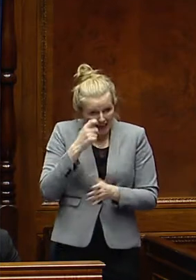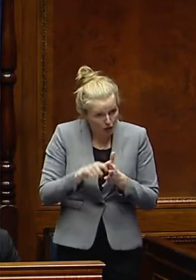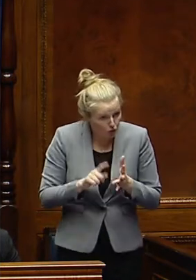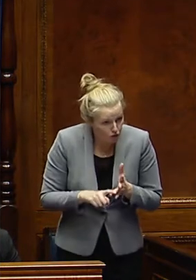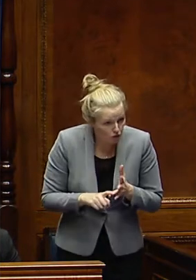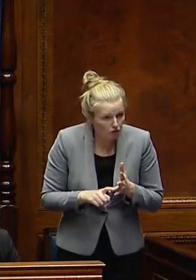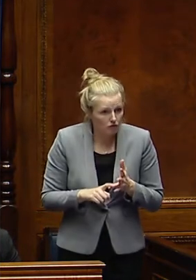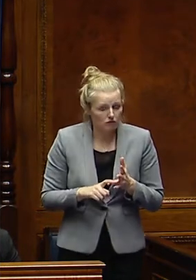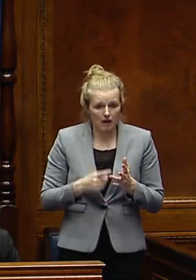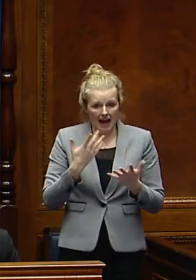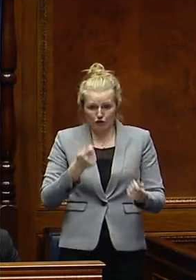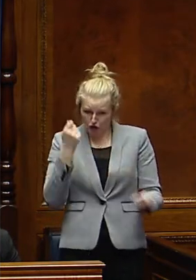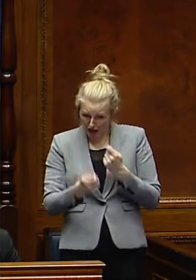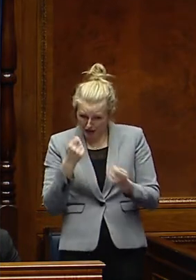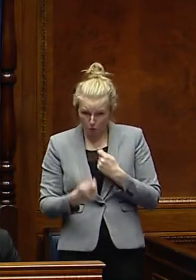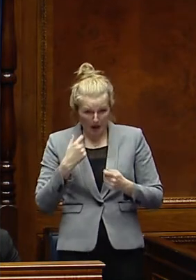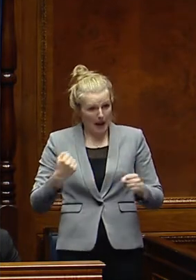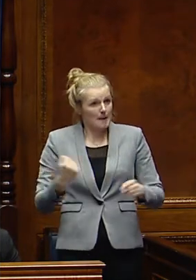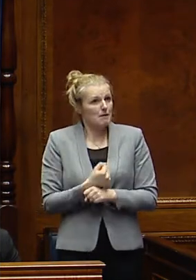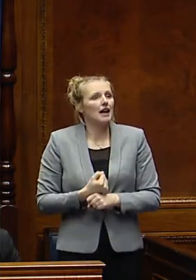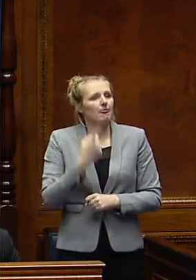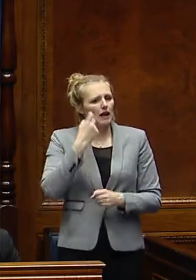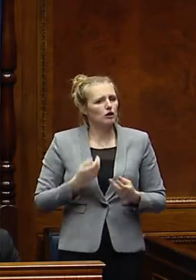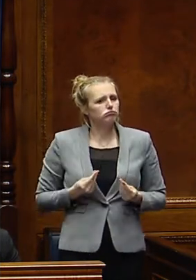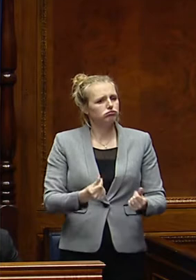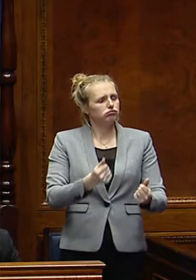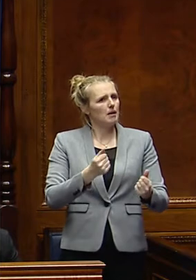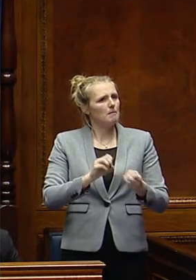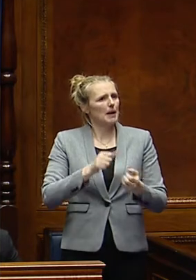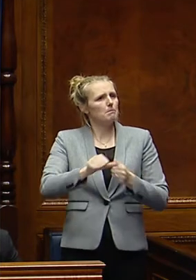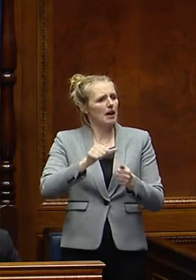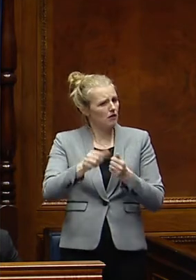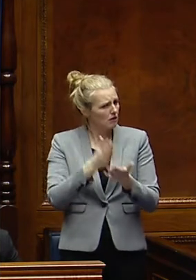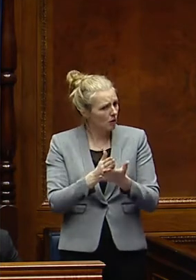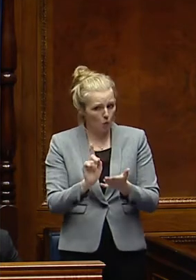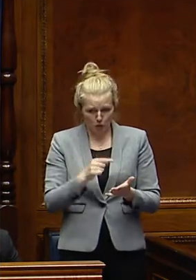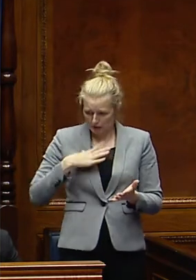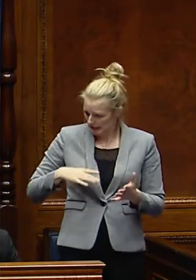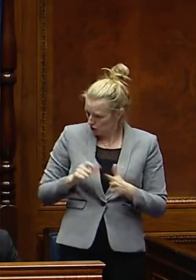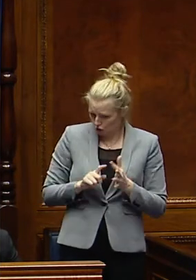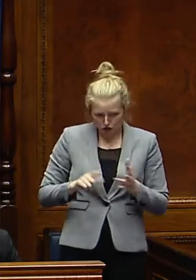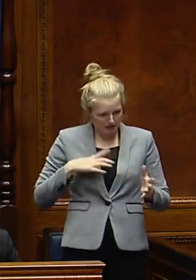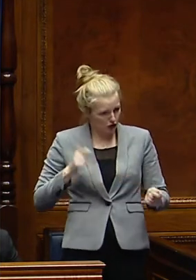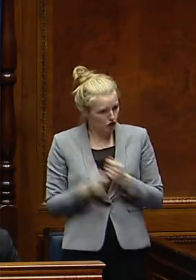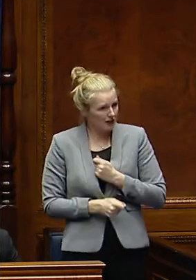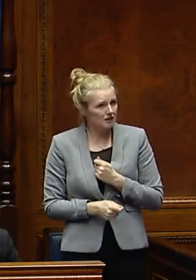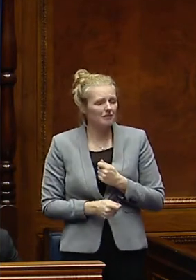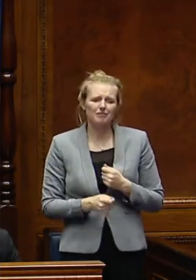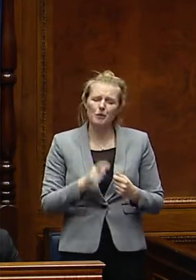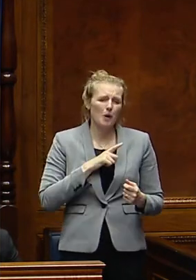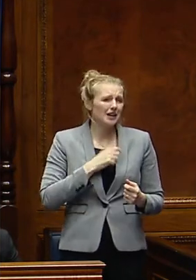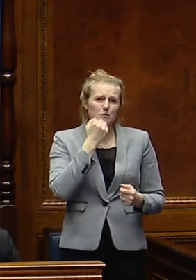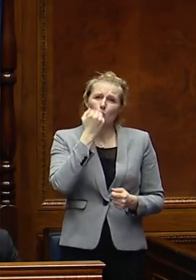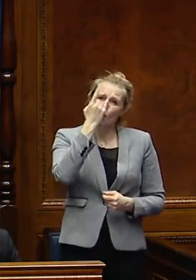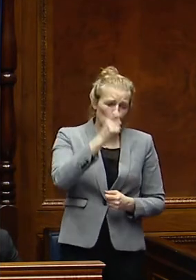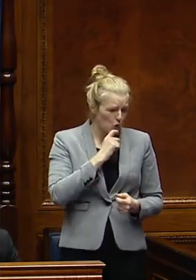fundamentally changes within the welfare and social security system that we need to do? Again, this is about protecting the most vulnerable. It's